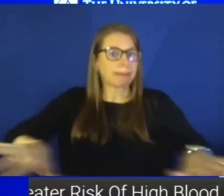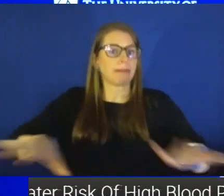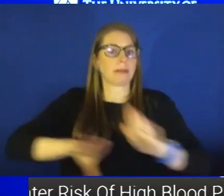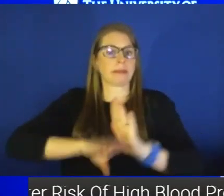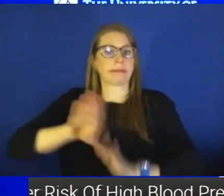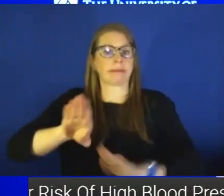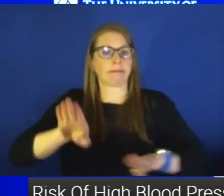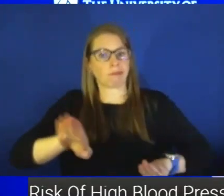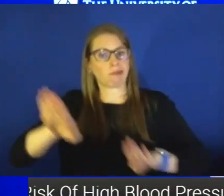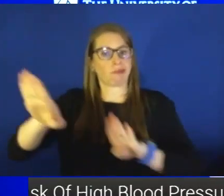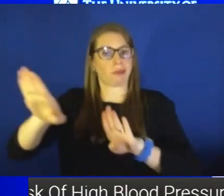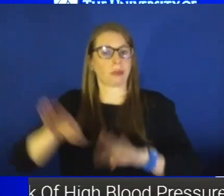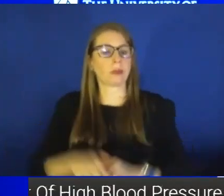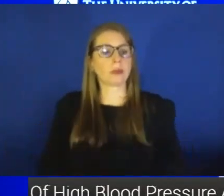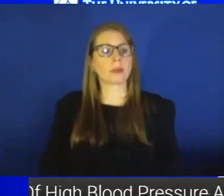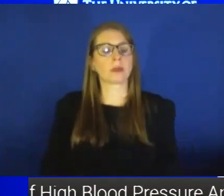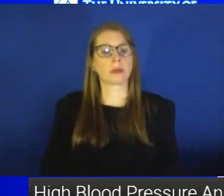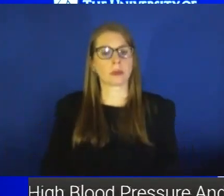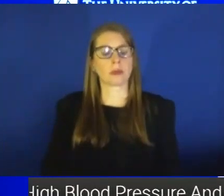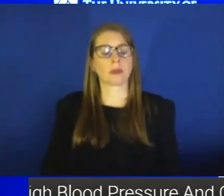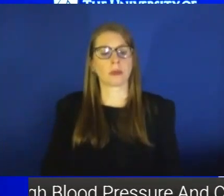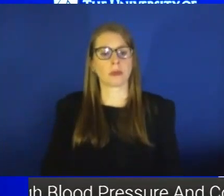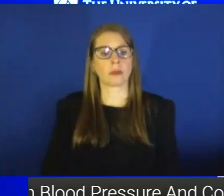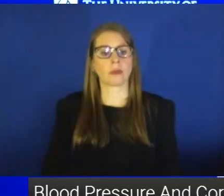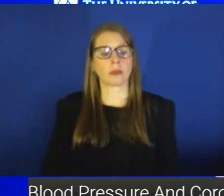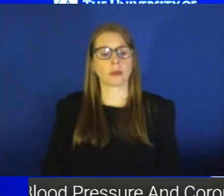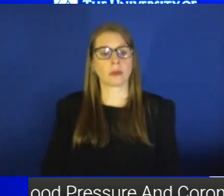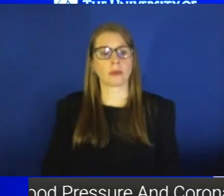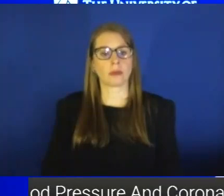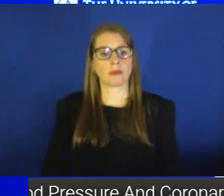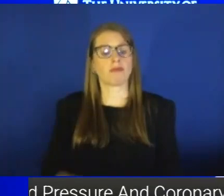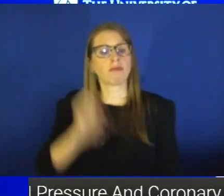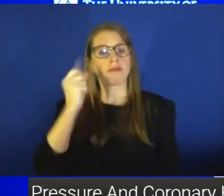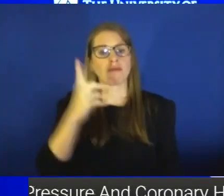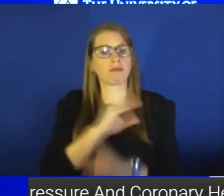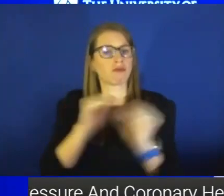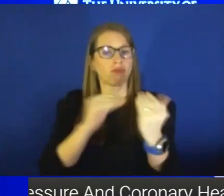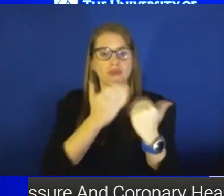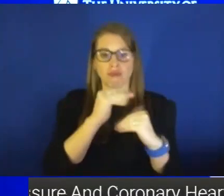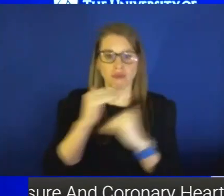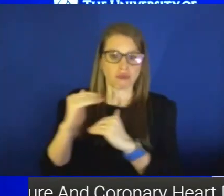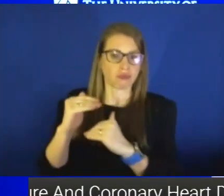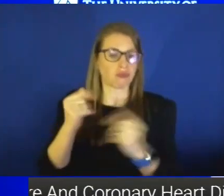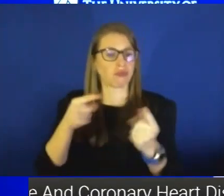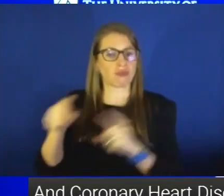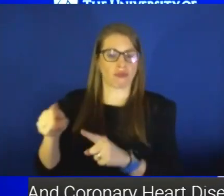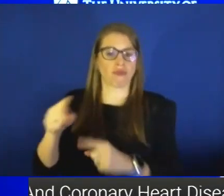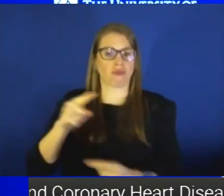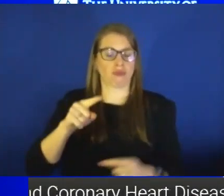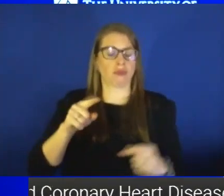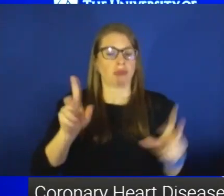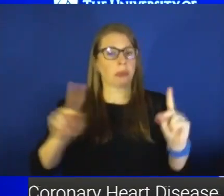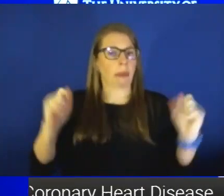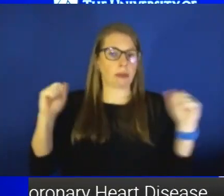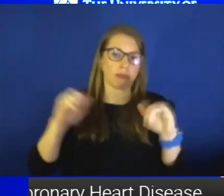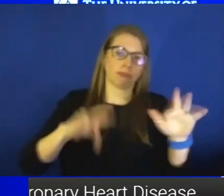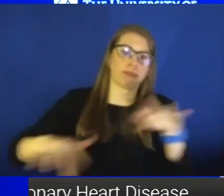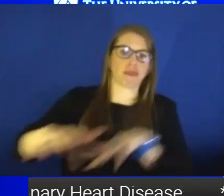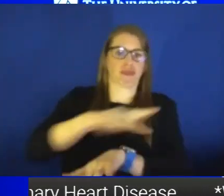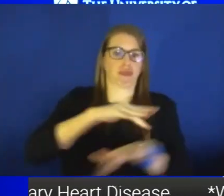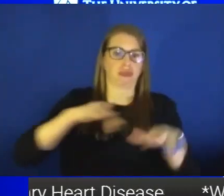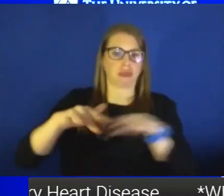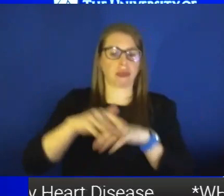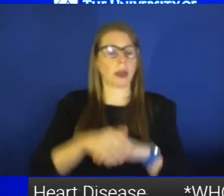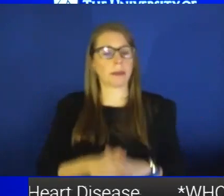know that there are no restrictions going on. We know that there are gatherings going on. And so there can be any